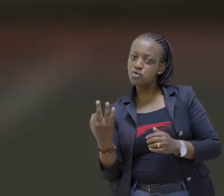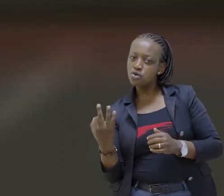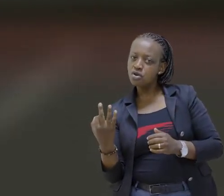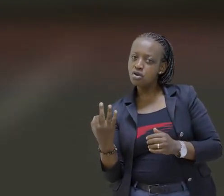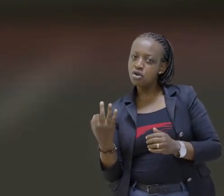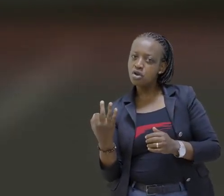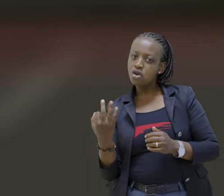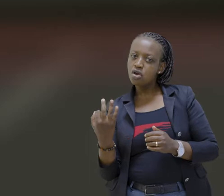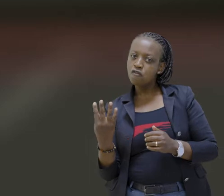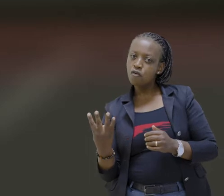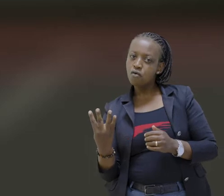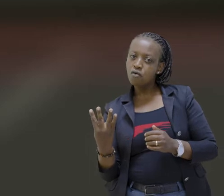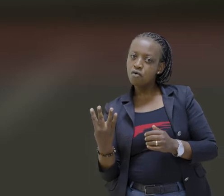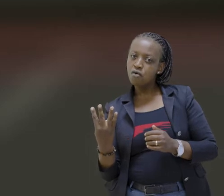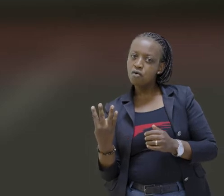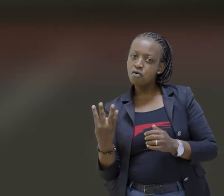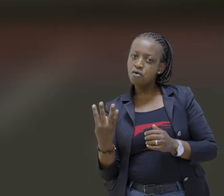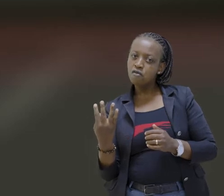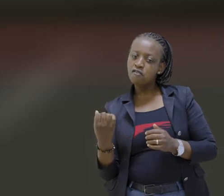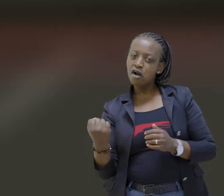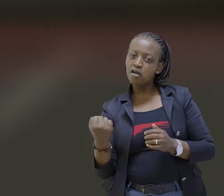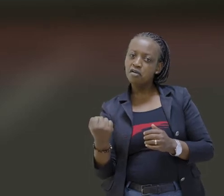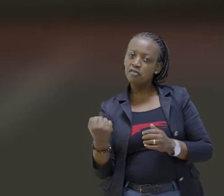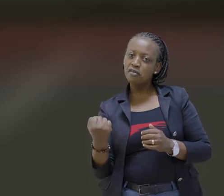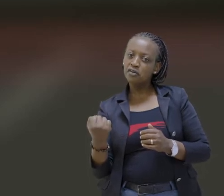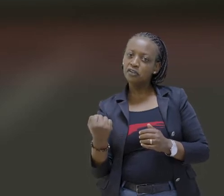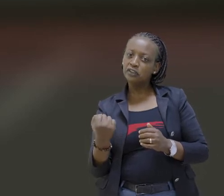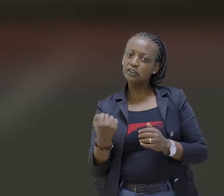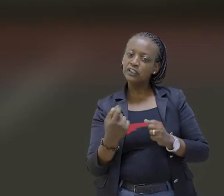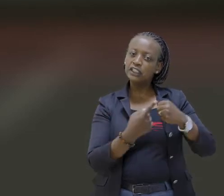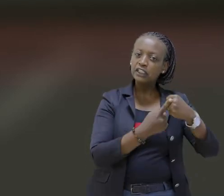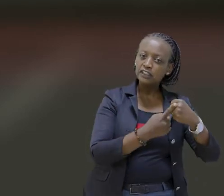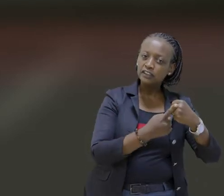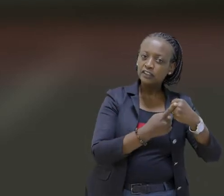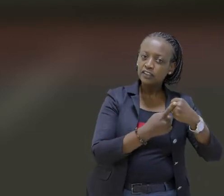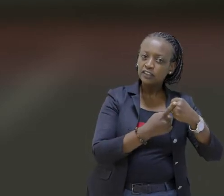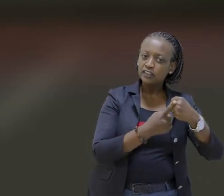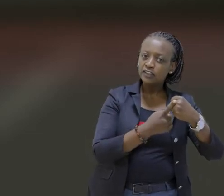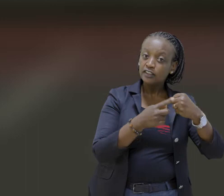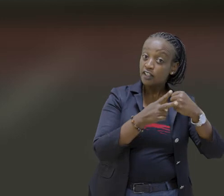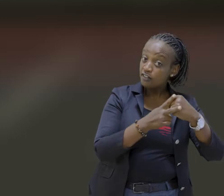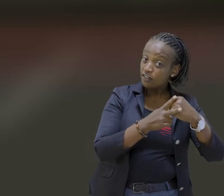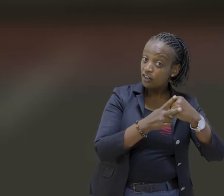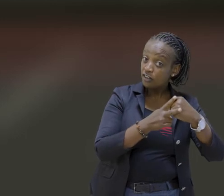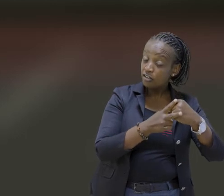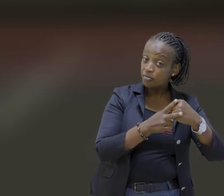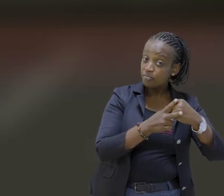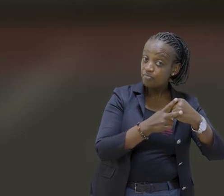3, 4, 5, 6,